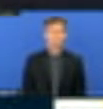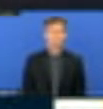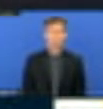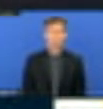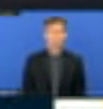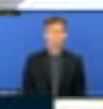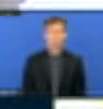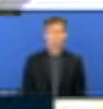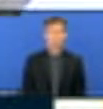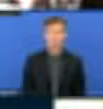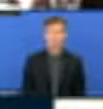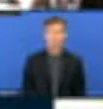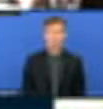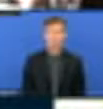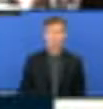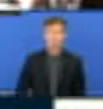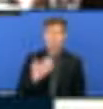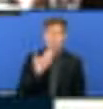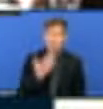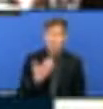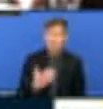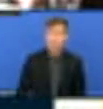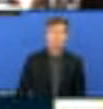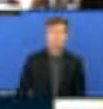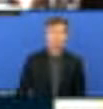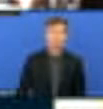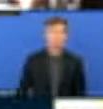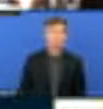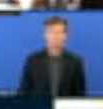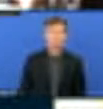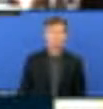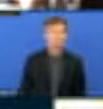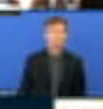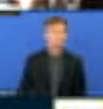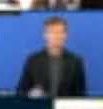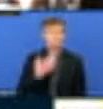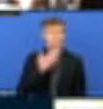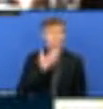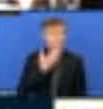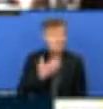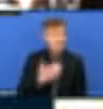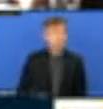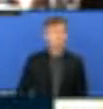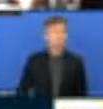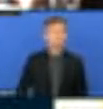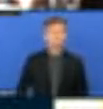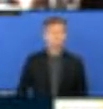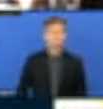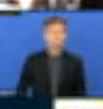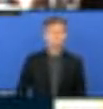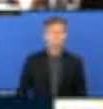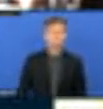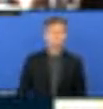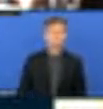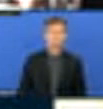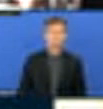Thank you, madame, of having given the word. It's just to share the experience of the